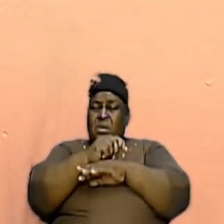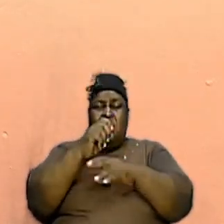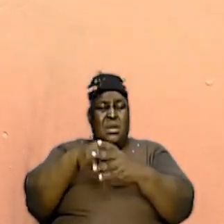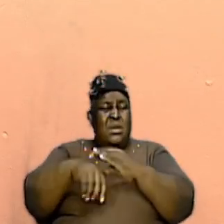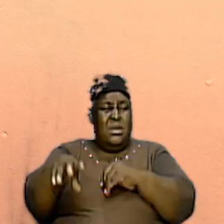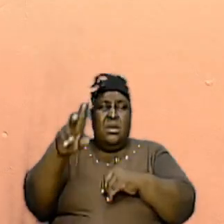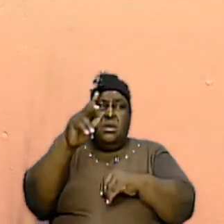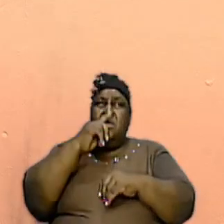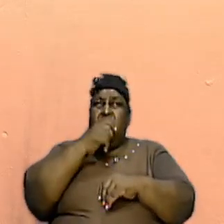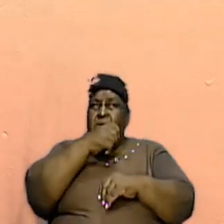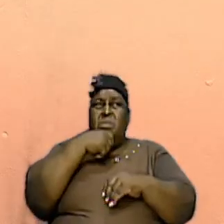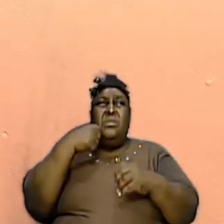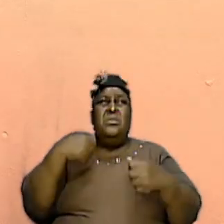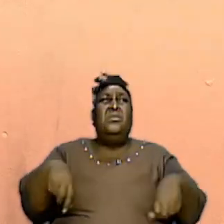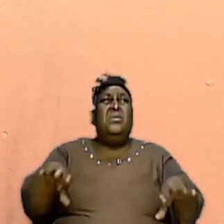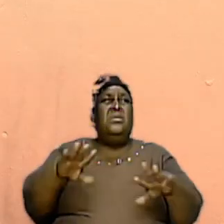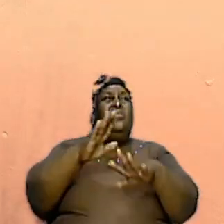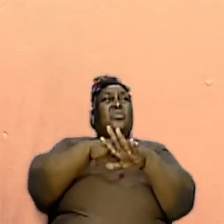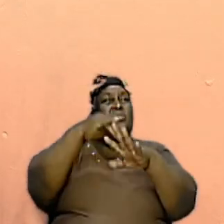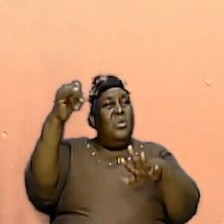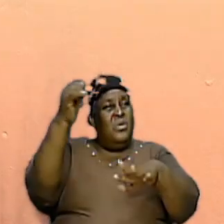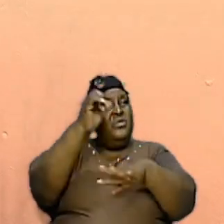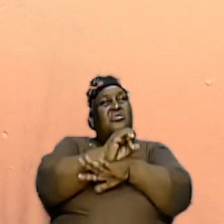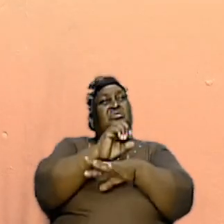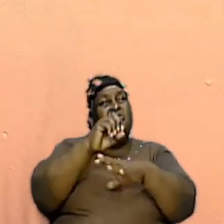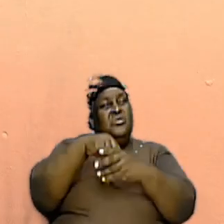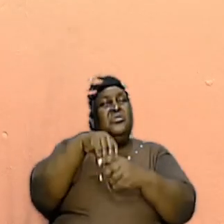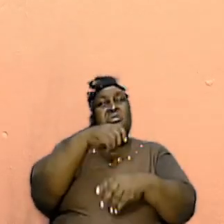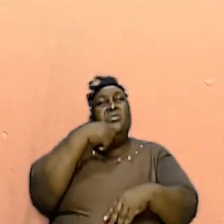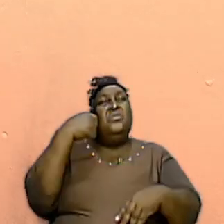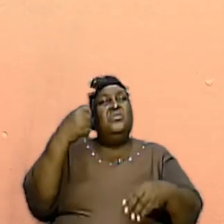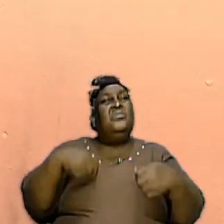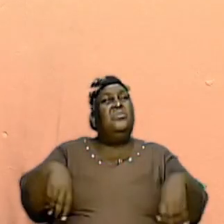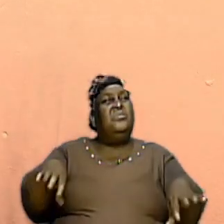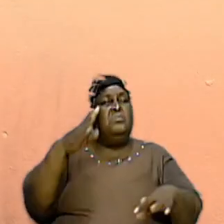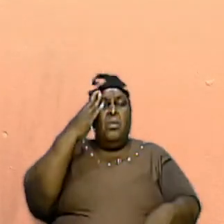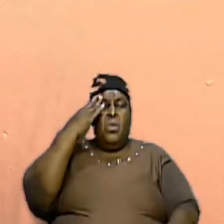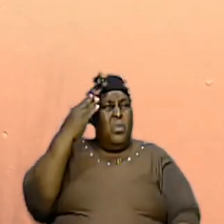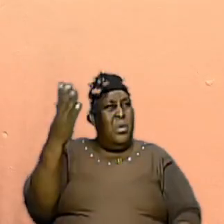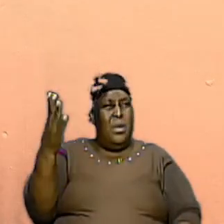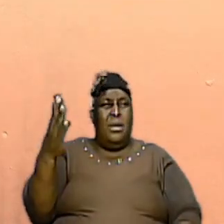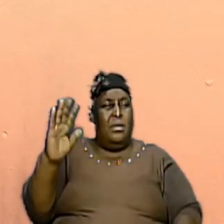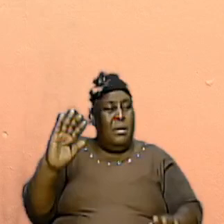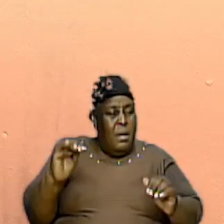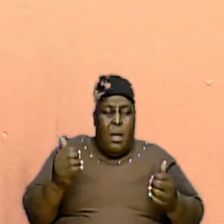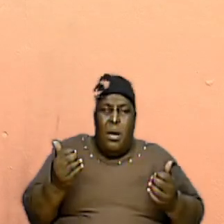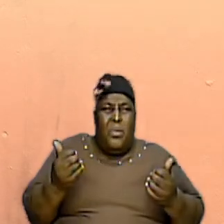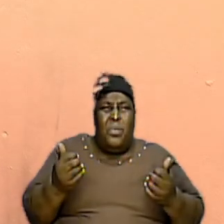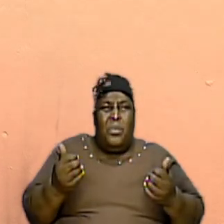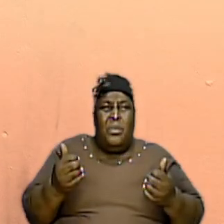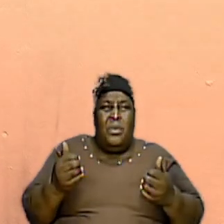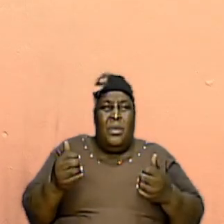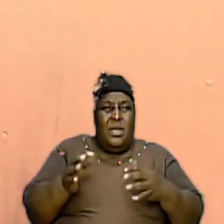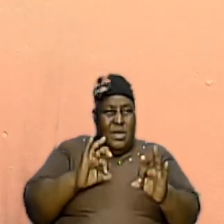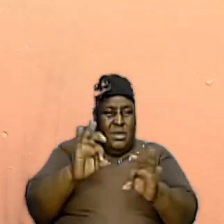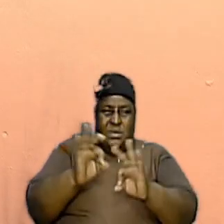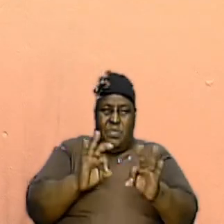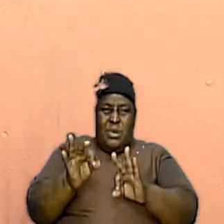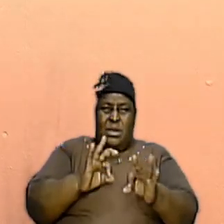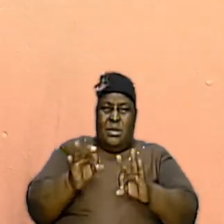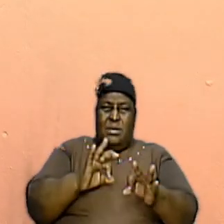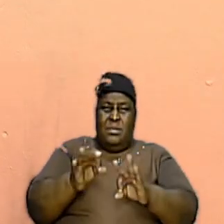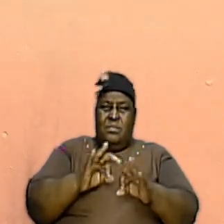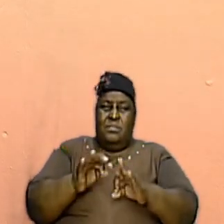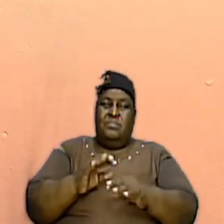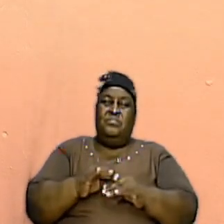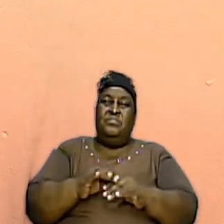called the church in the wilderness why how explain and